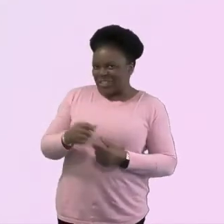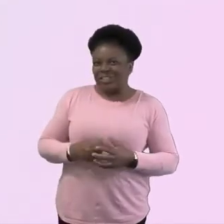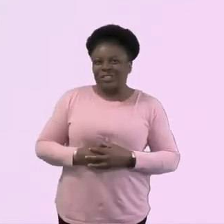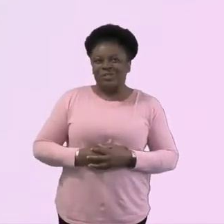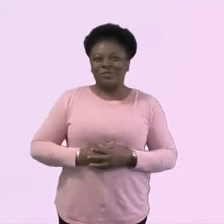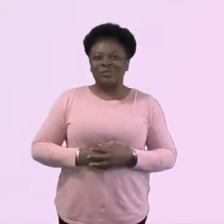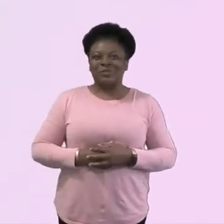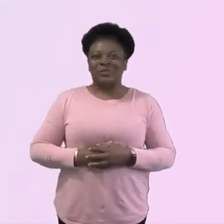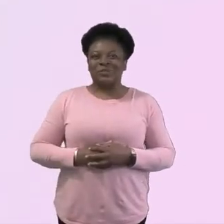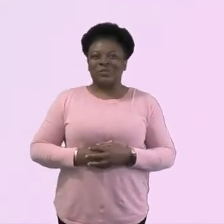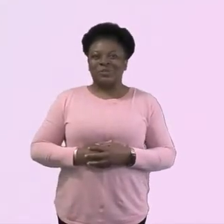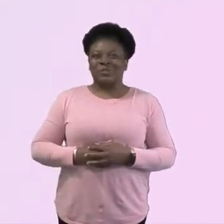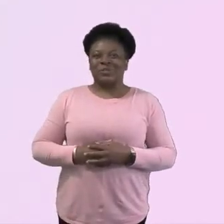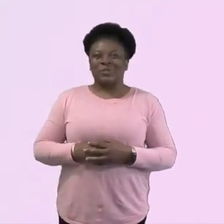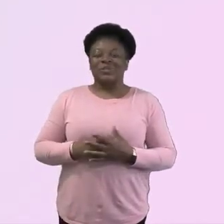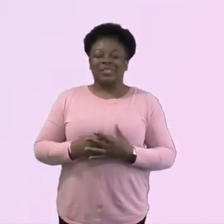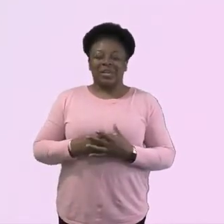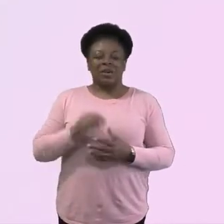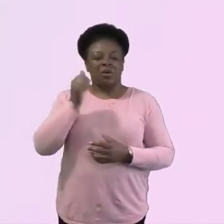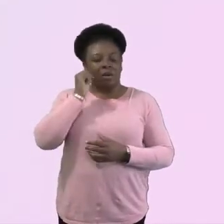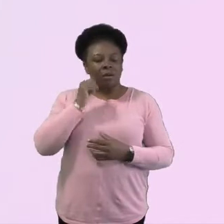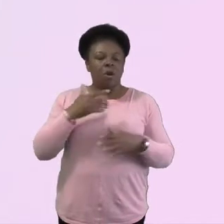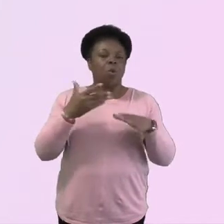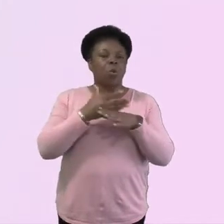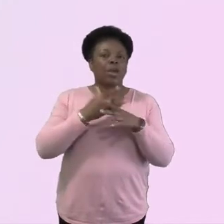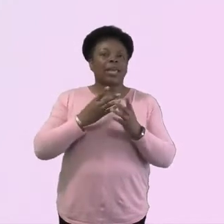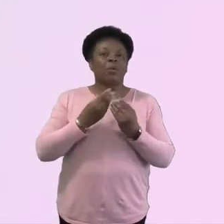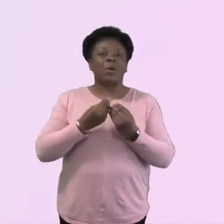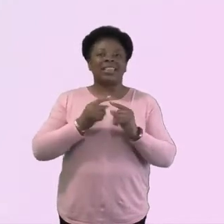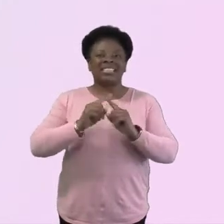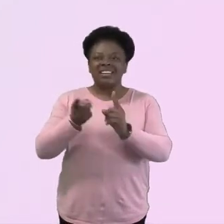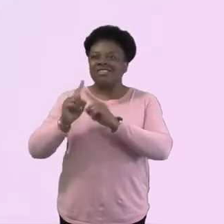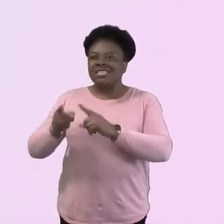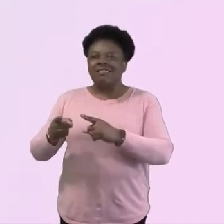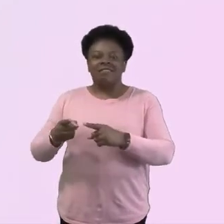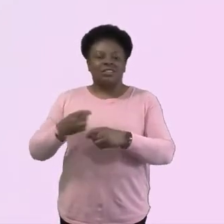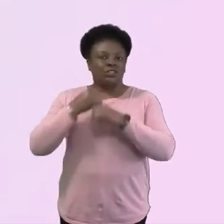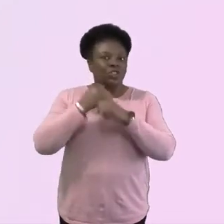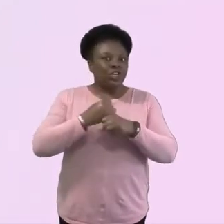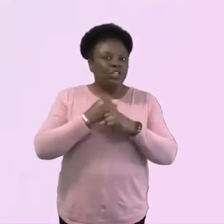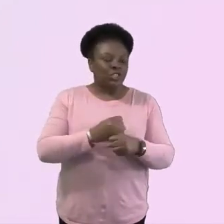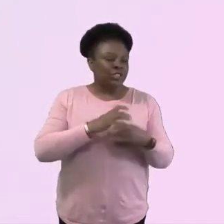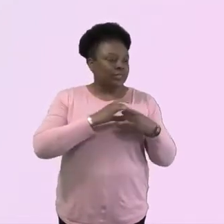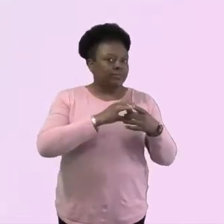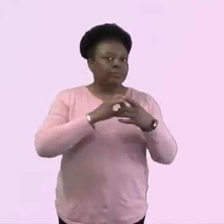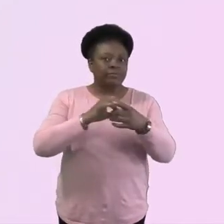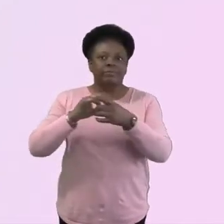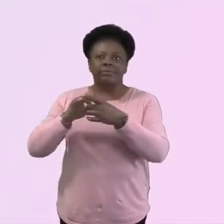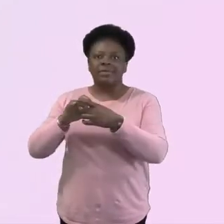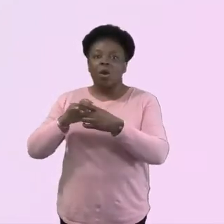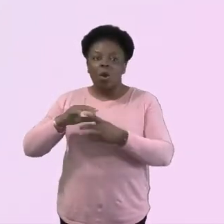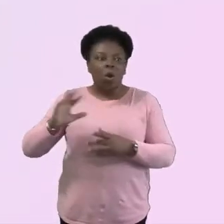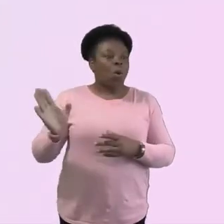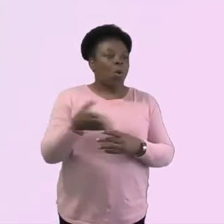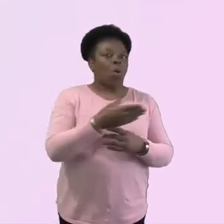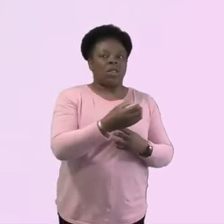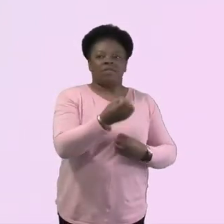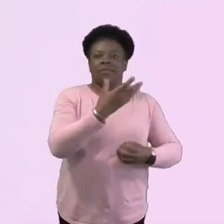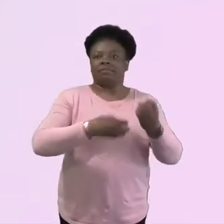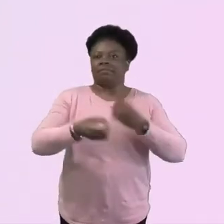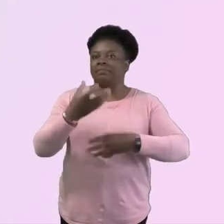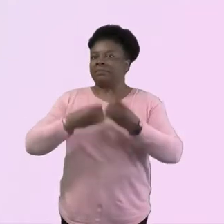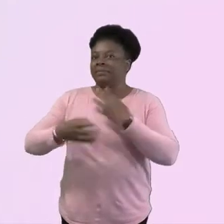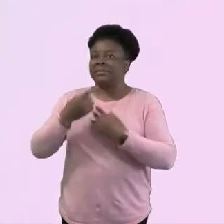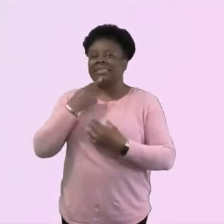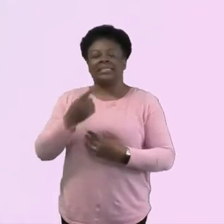Like I said, working with lots of different churches, they're all telling me that it's hard to get the